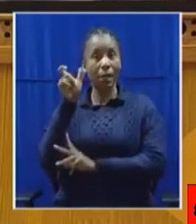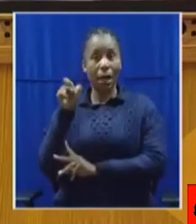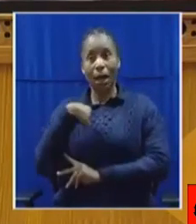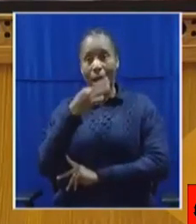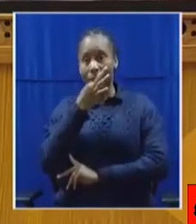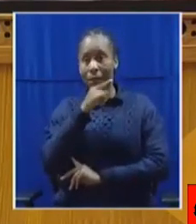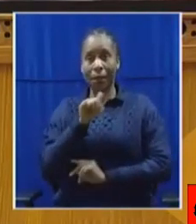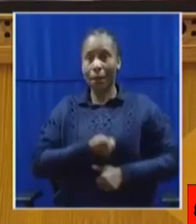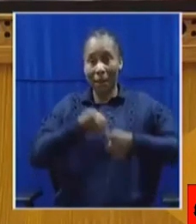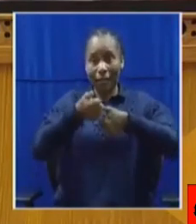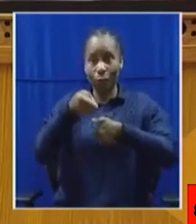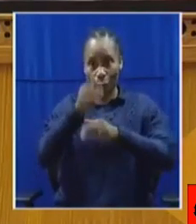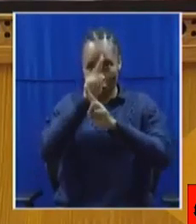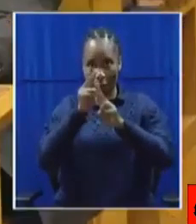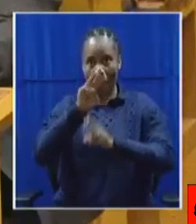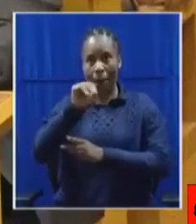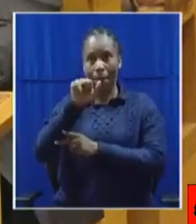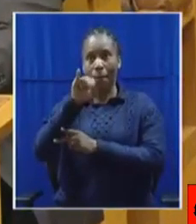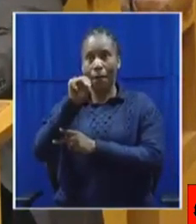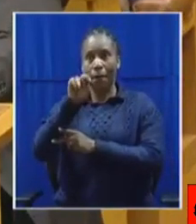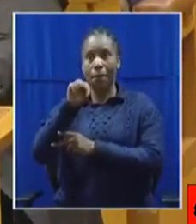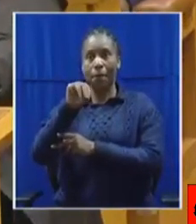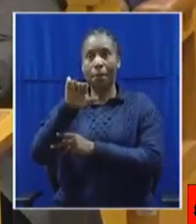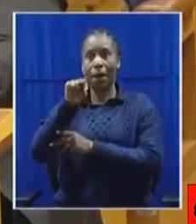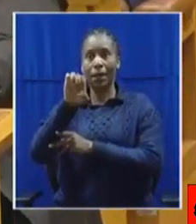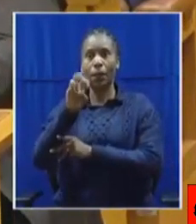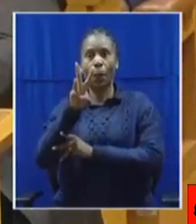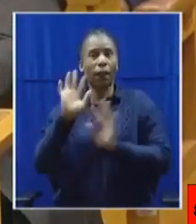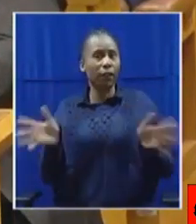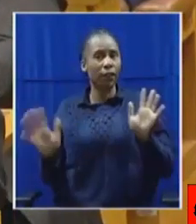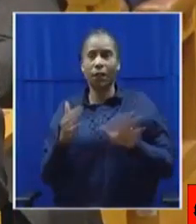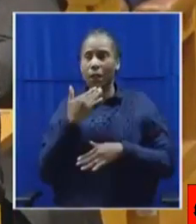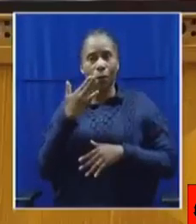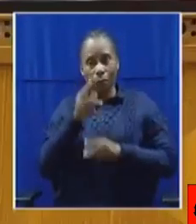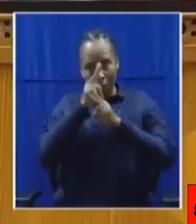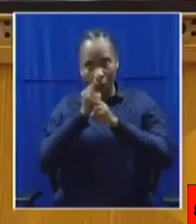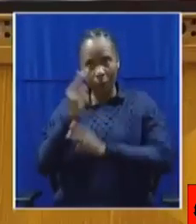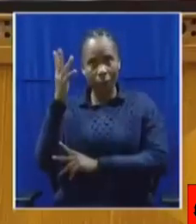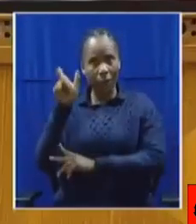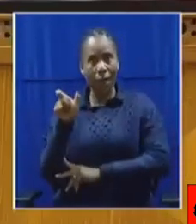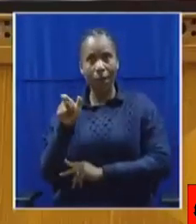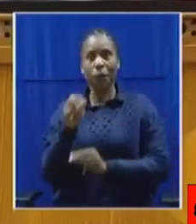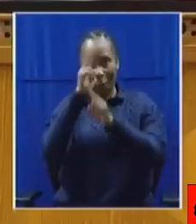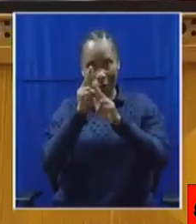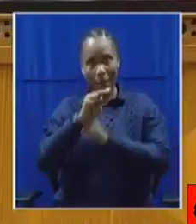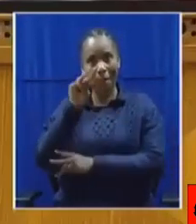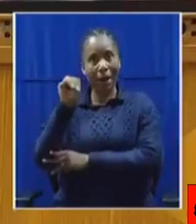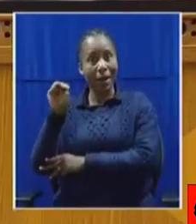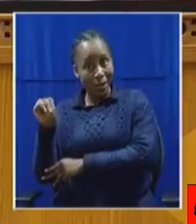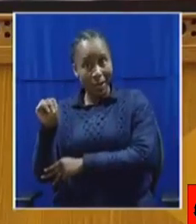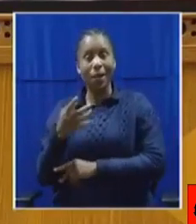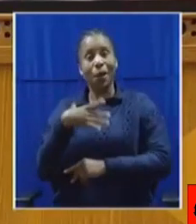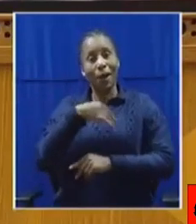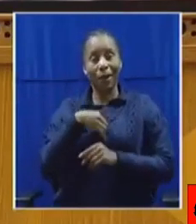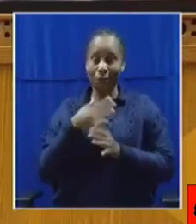That's what I said. Thank you, Honourable Speaker. Thank you. Honourable Maimani, we will undertake to follow up